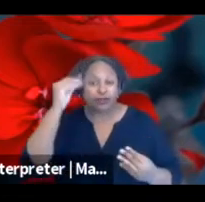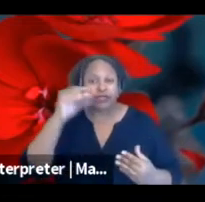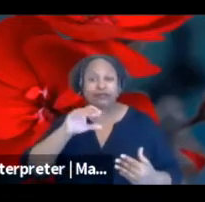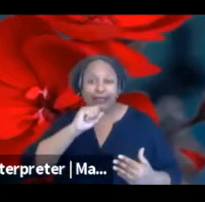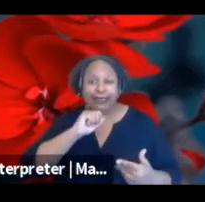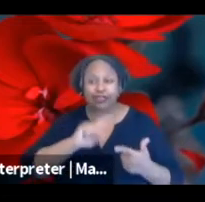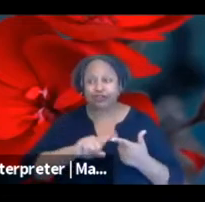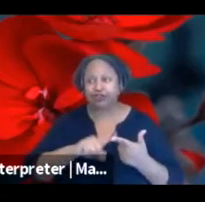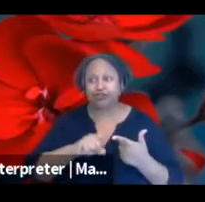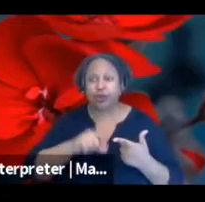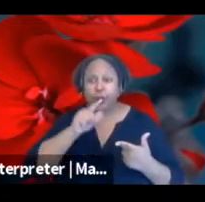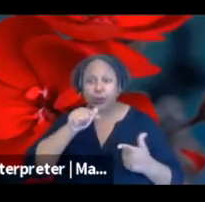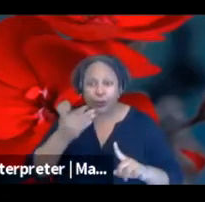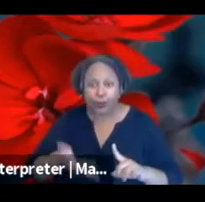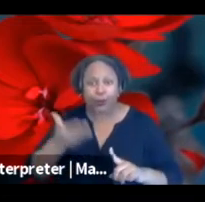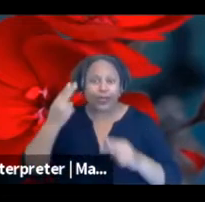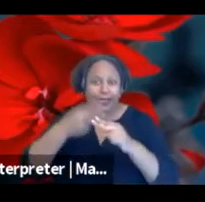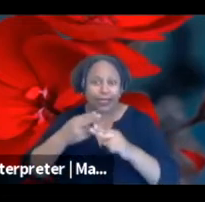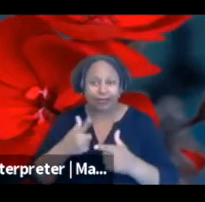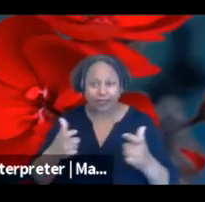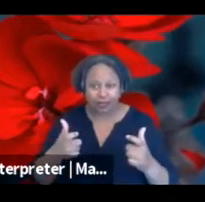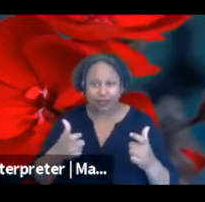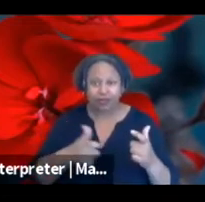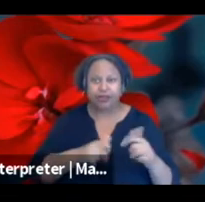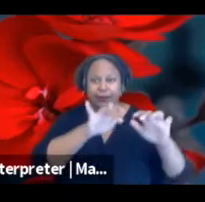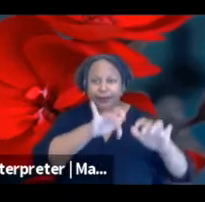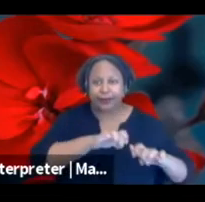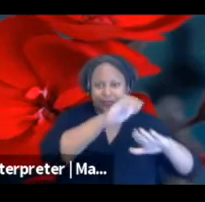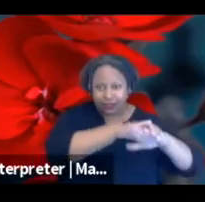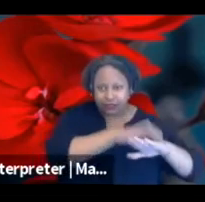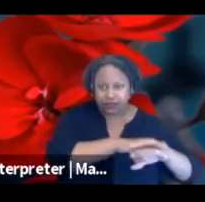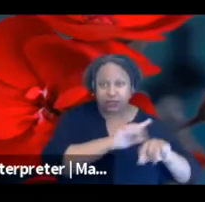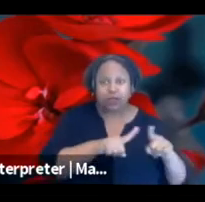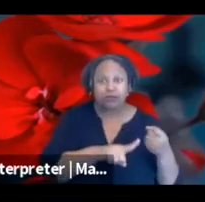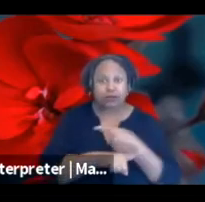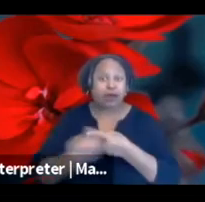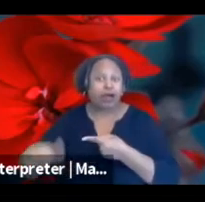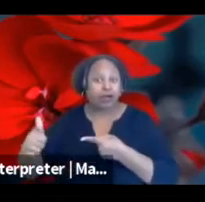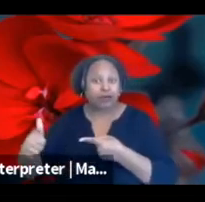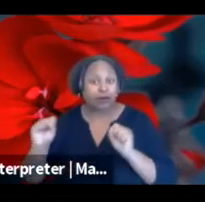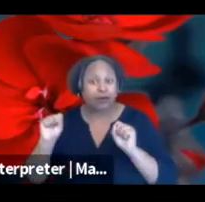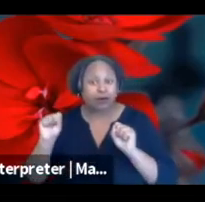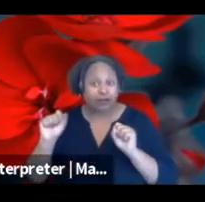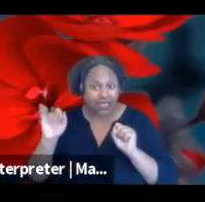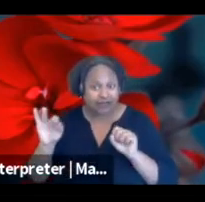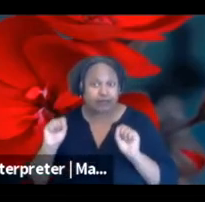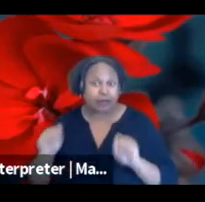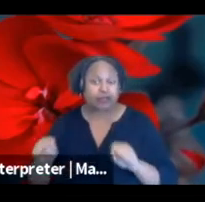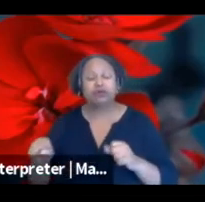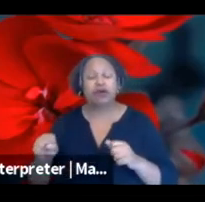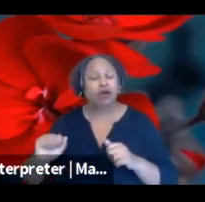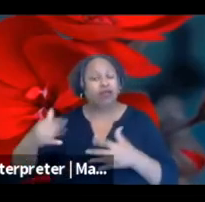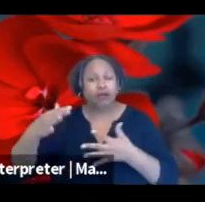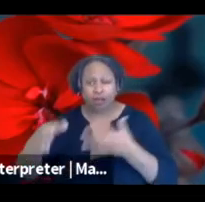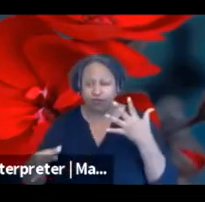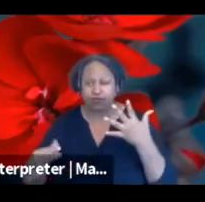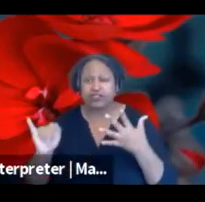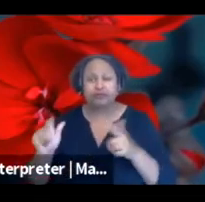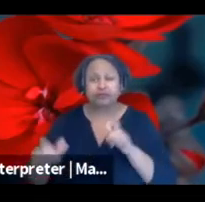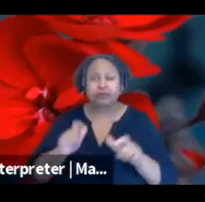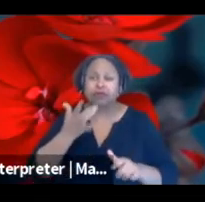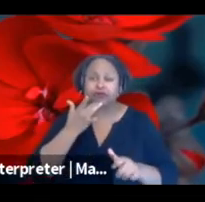But where possible, we will be adding various different options for people who prefer